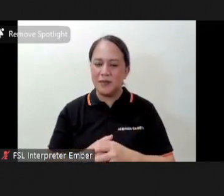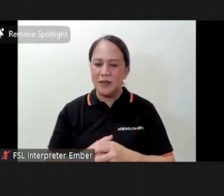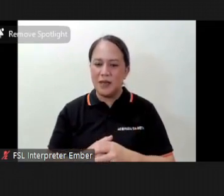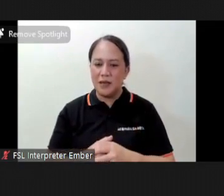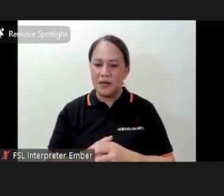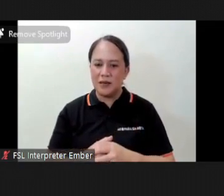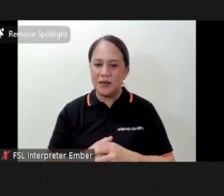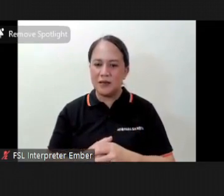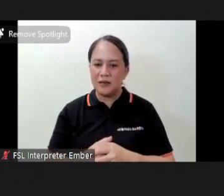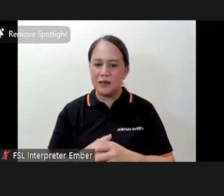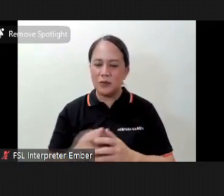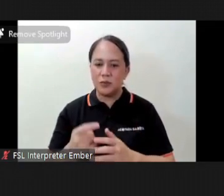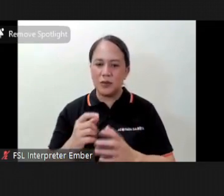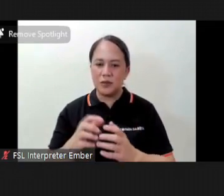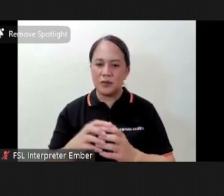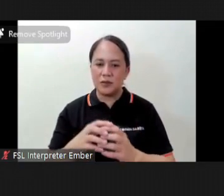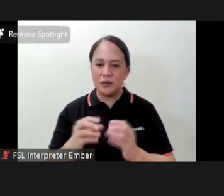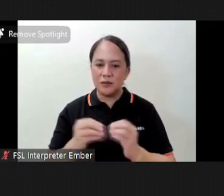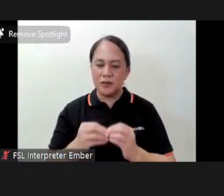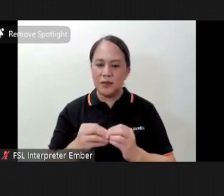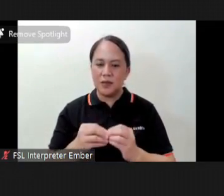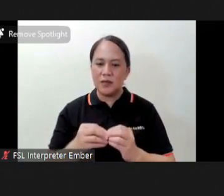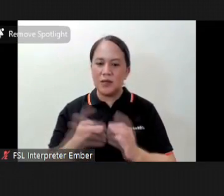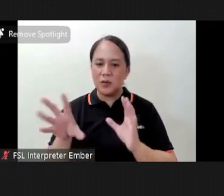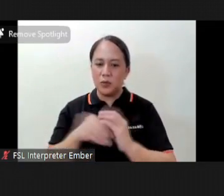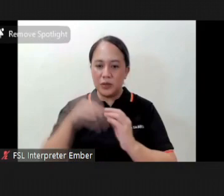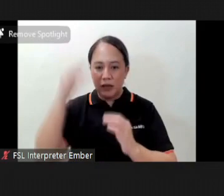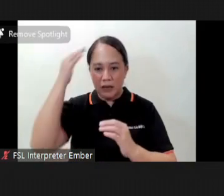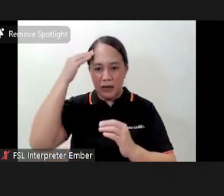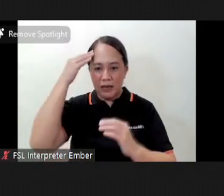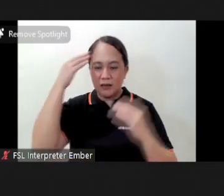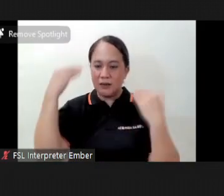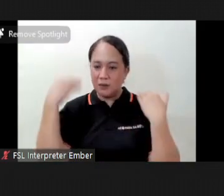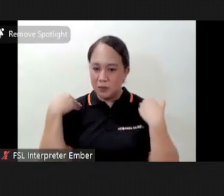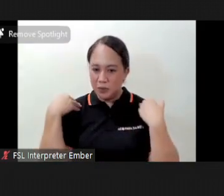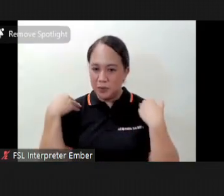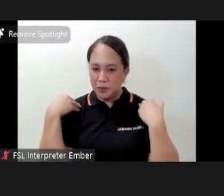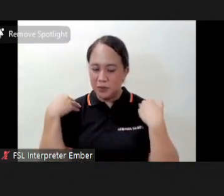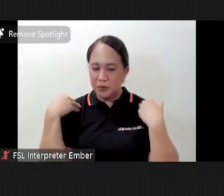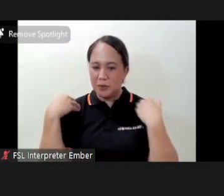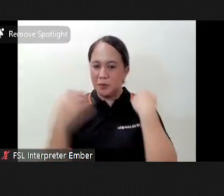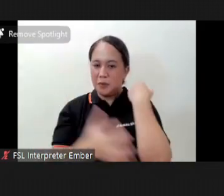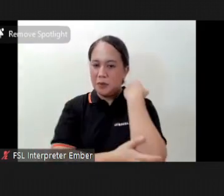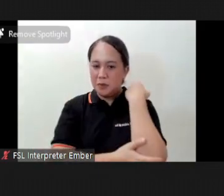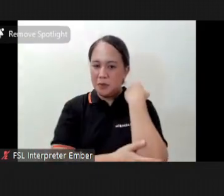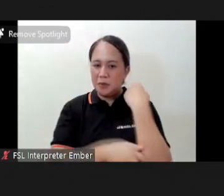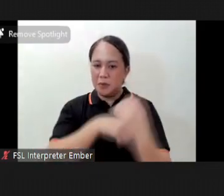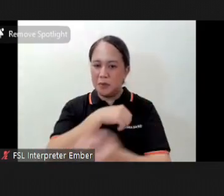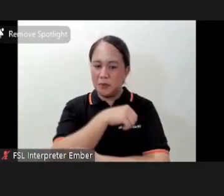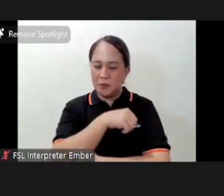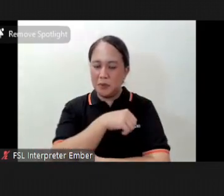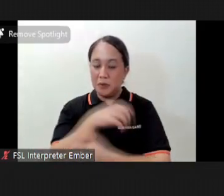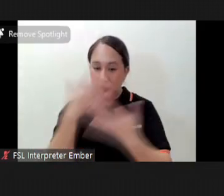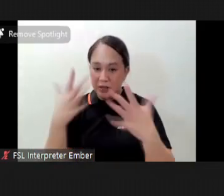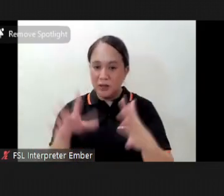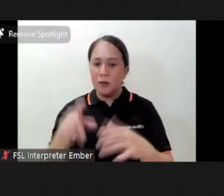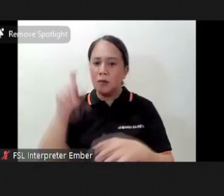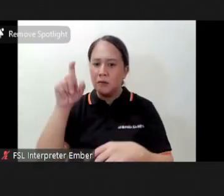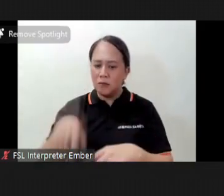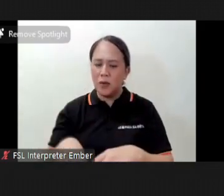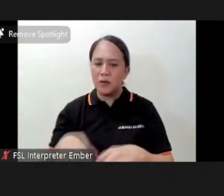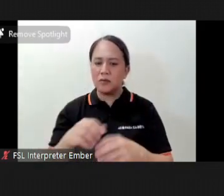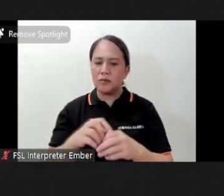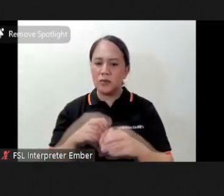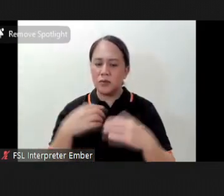side try to exaggerate the motion from your hands to the elbow to the shoulder but it doesn't stop there you also want to rotate your